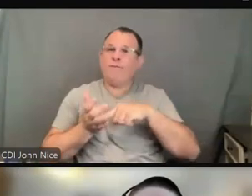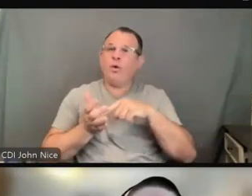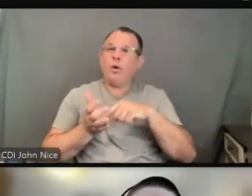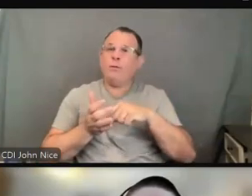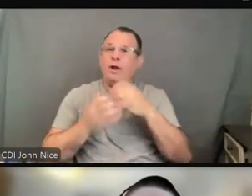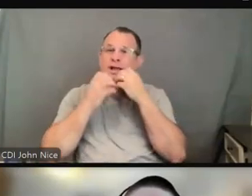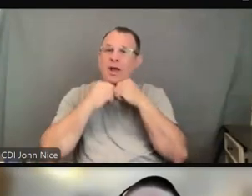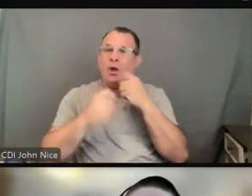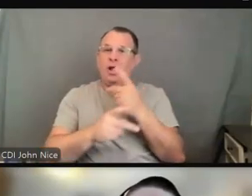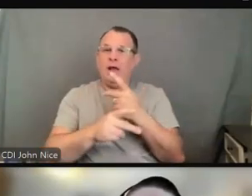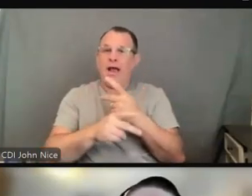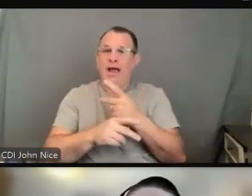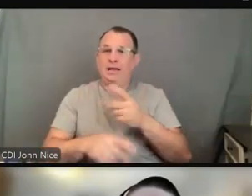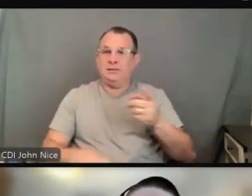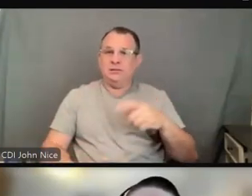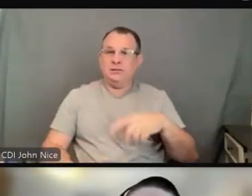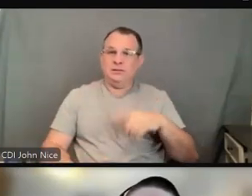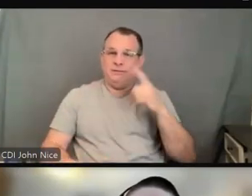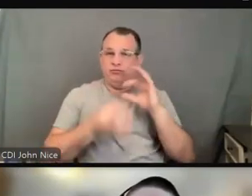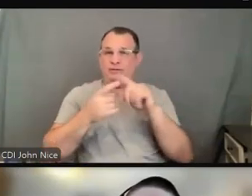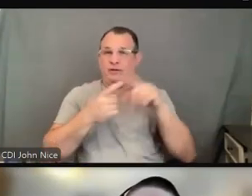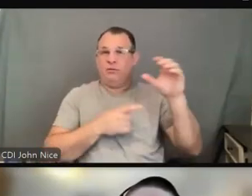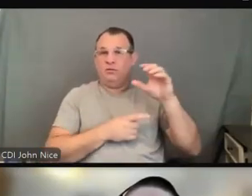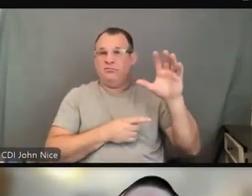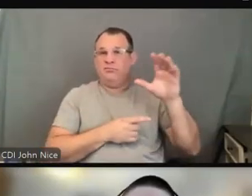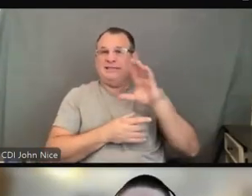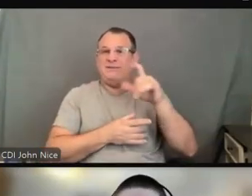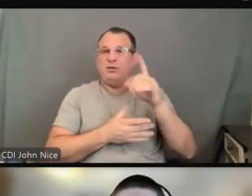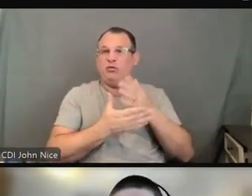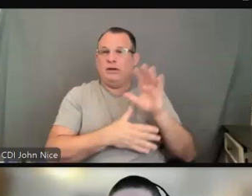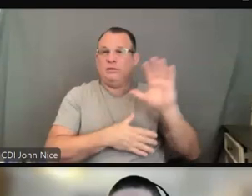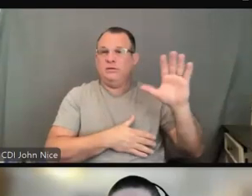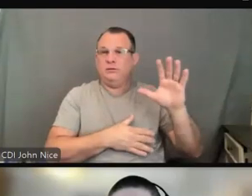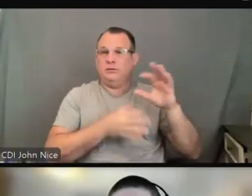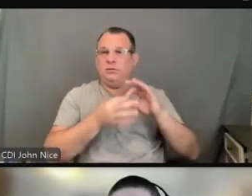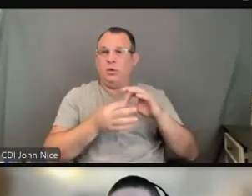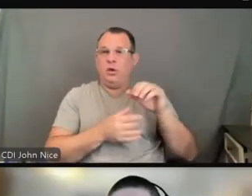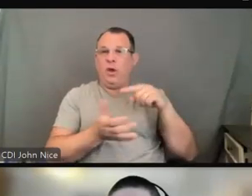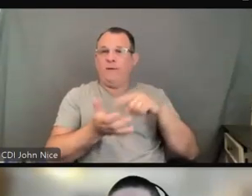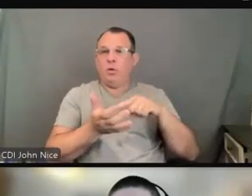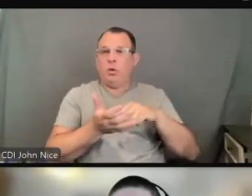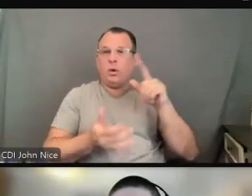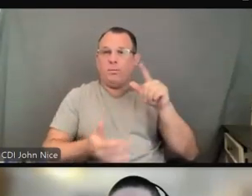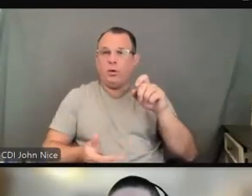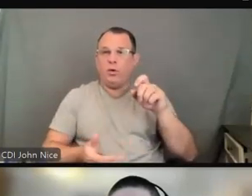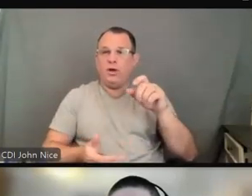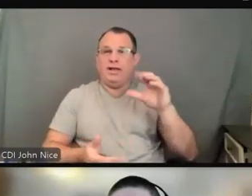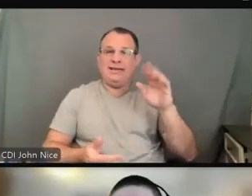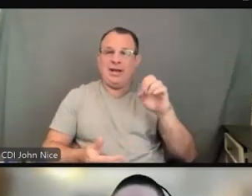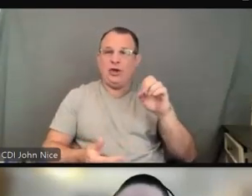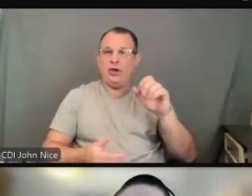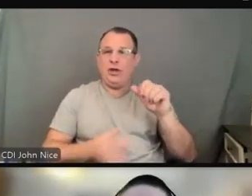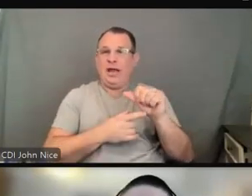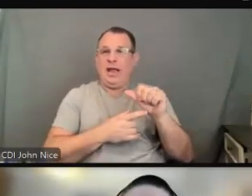It came about with the Affordable Care Act. And it applies to certain healthcare programs or